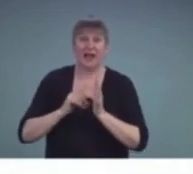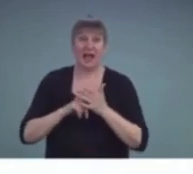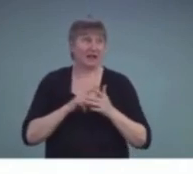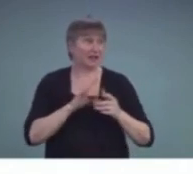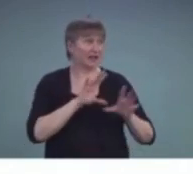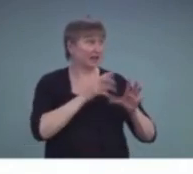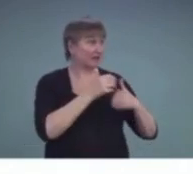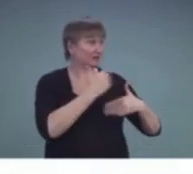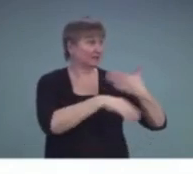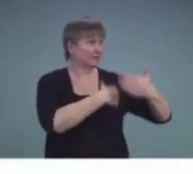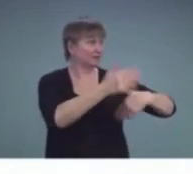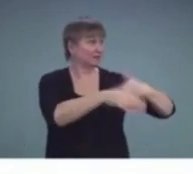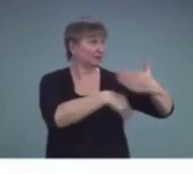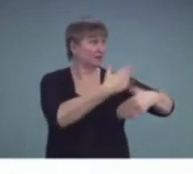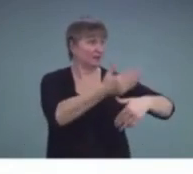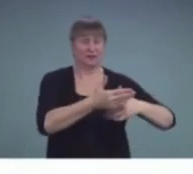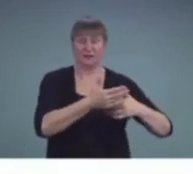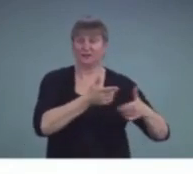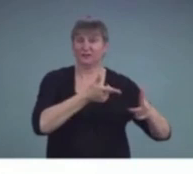testing environment affords.